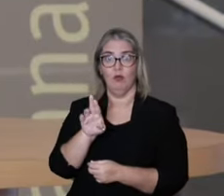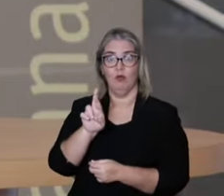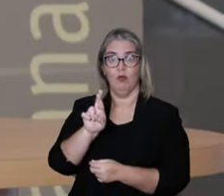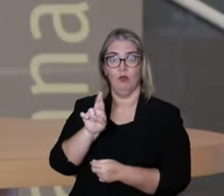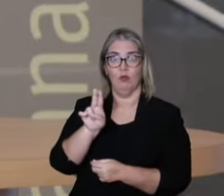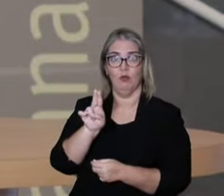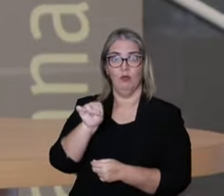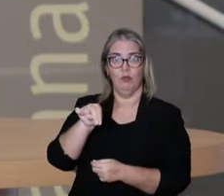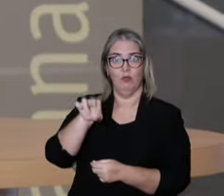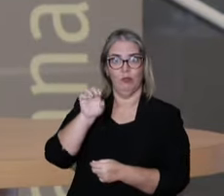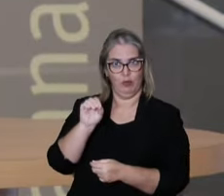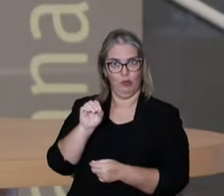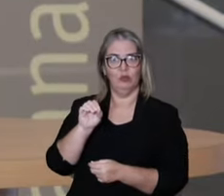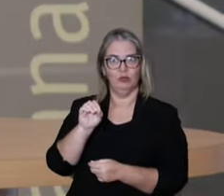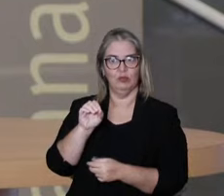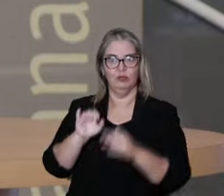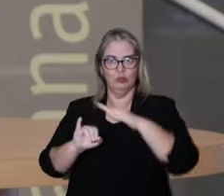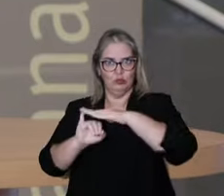curator Bruno,